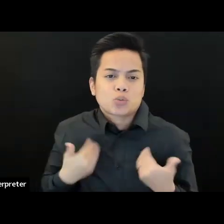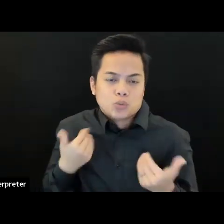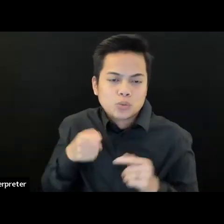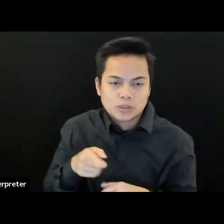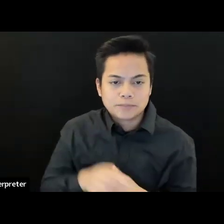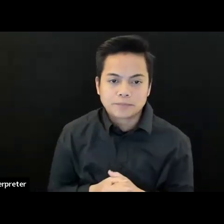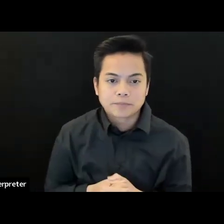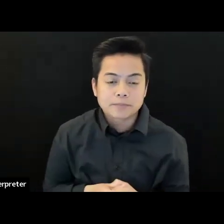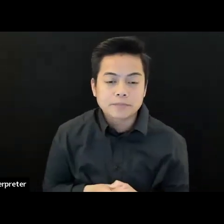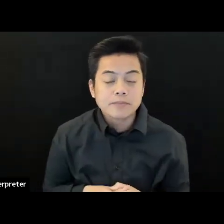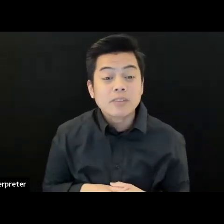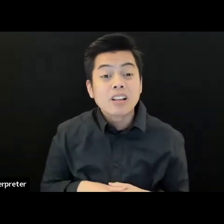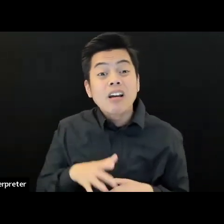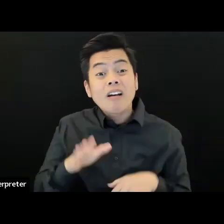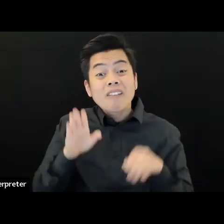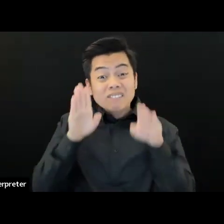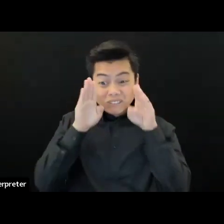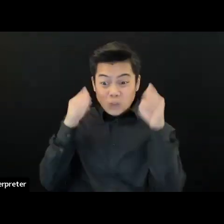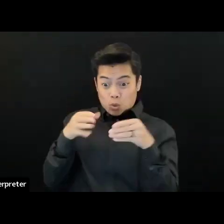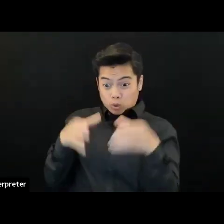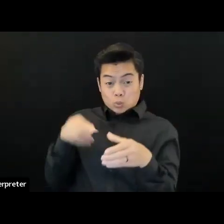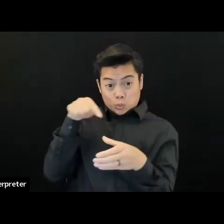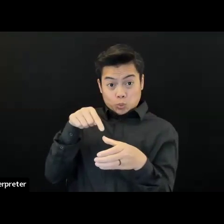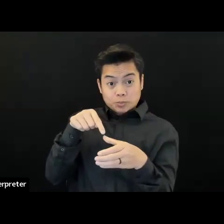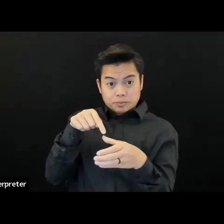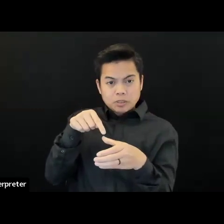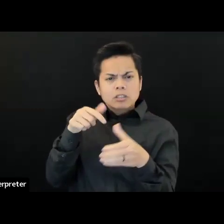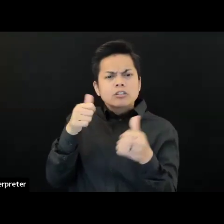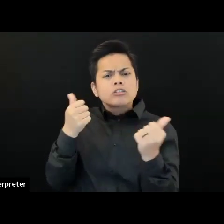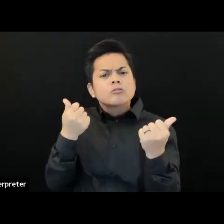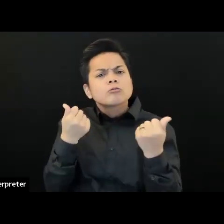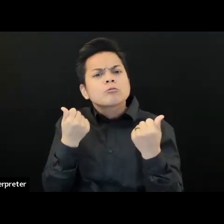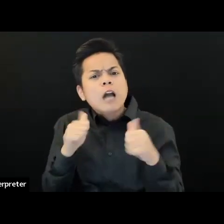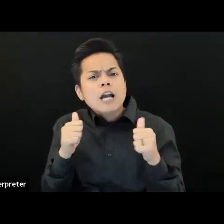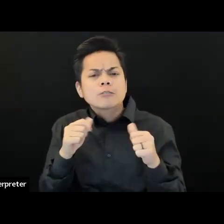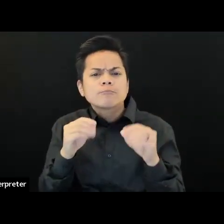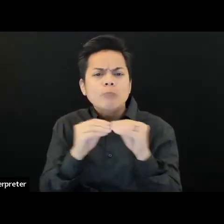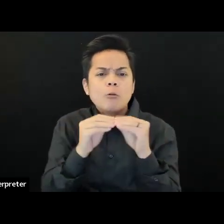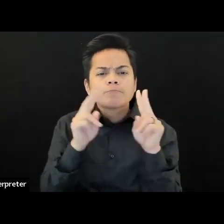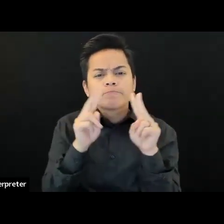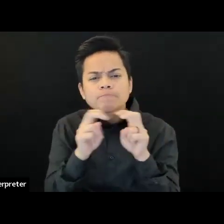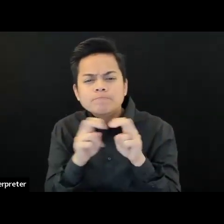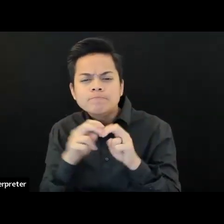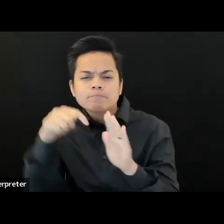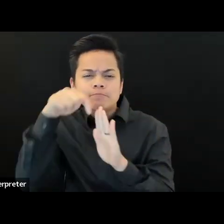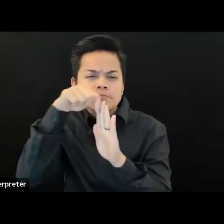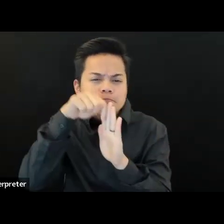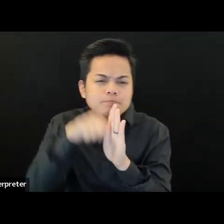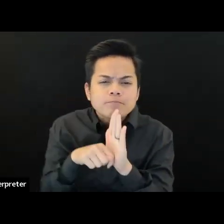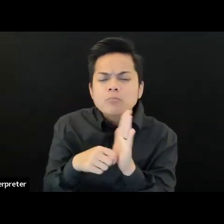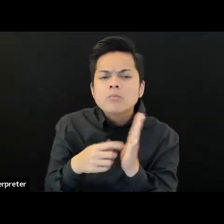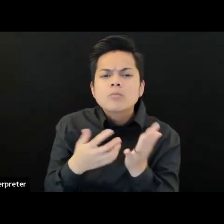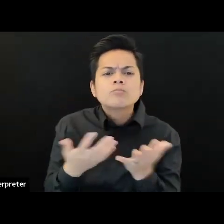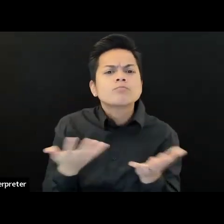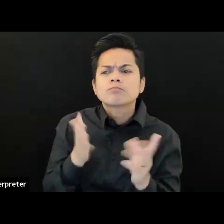go in a little bit more depth about people's feedback for the center, their hopes and dreams,